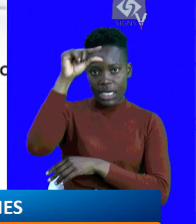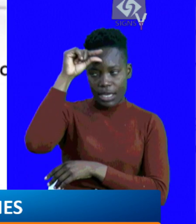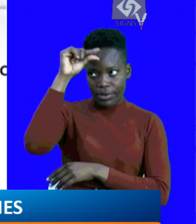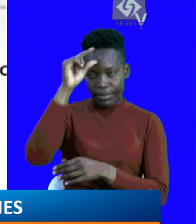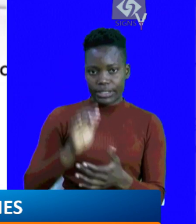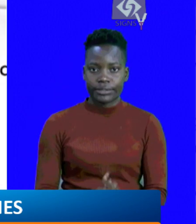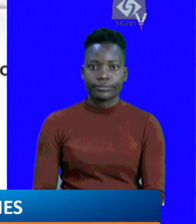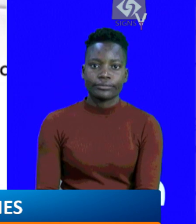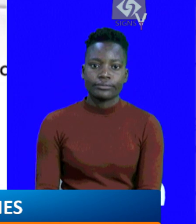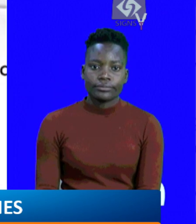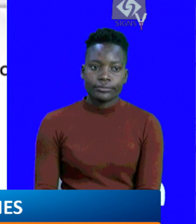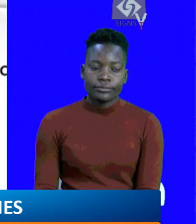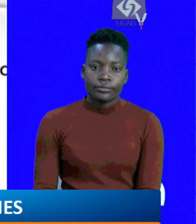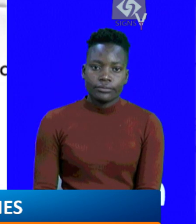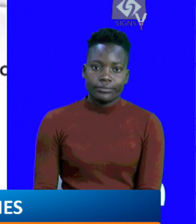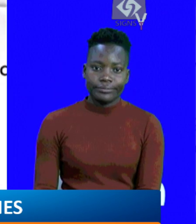government.